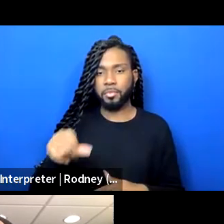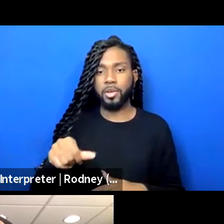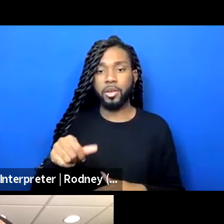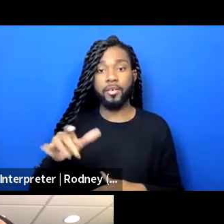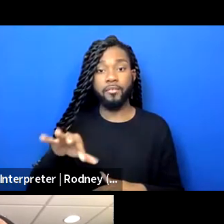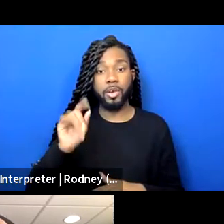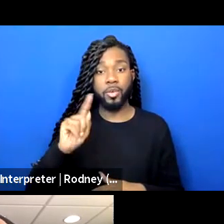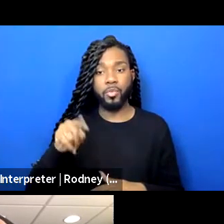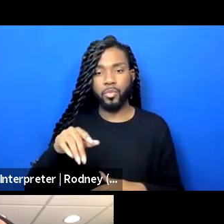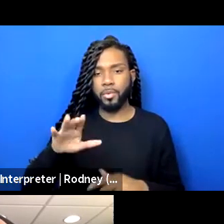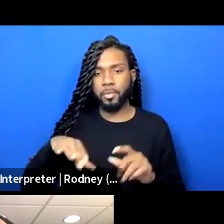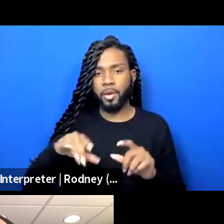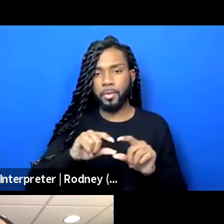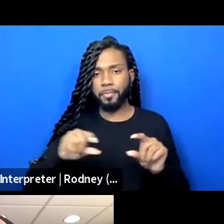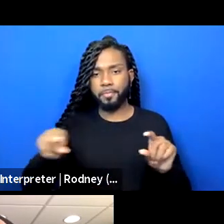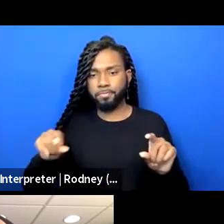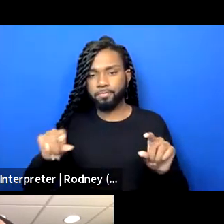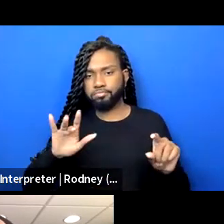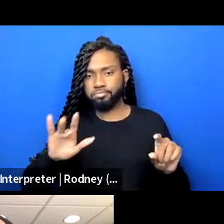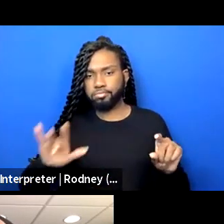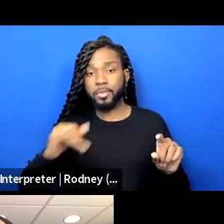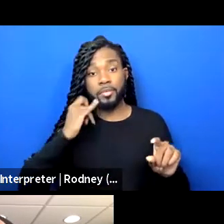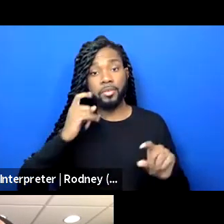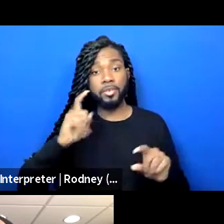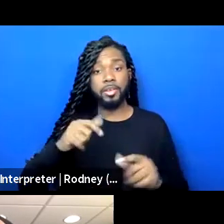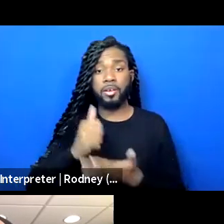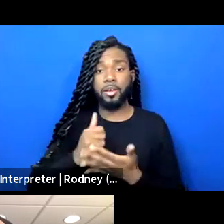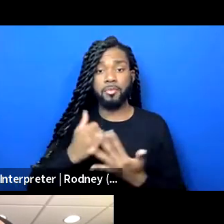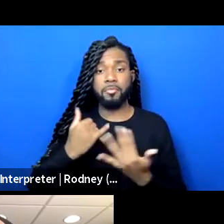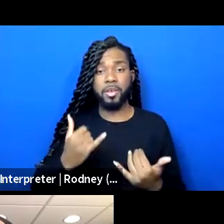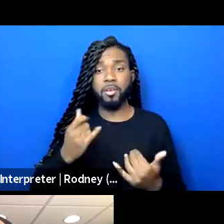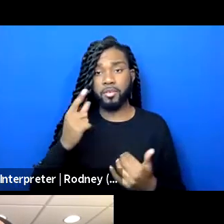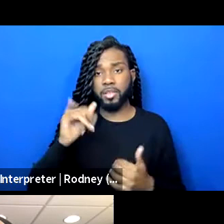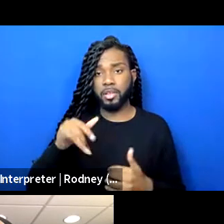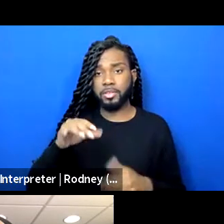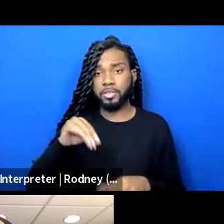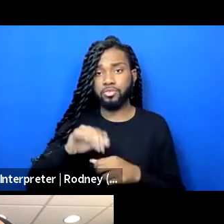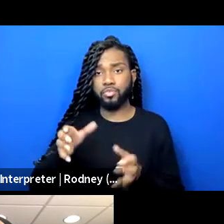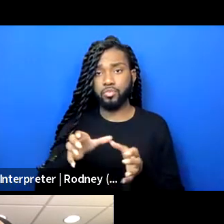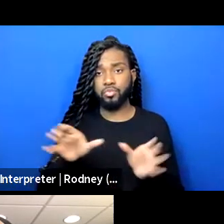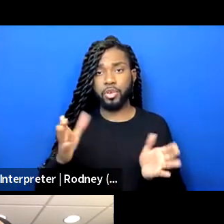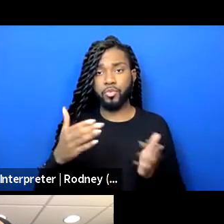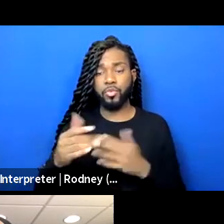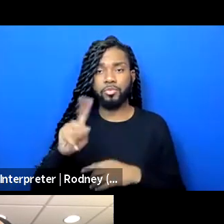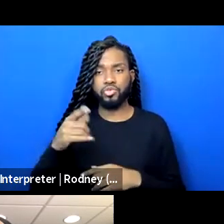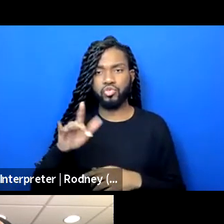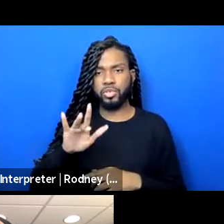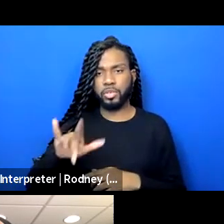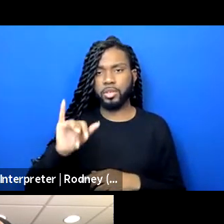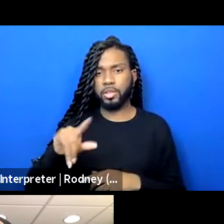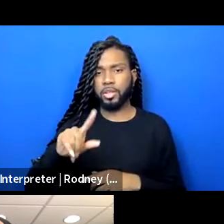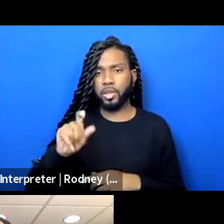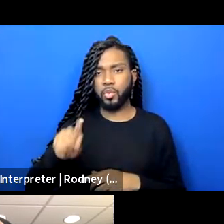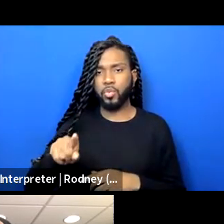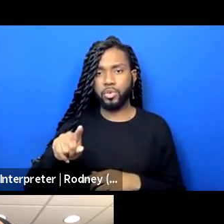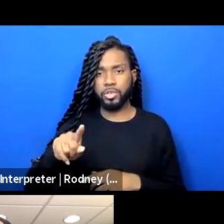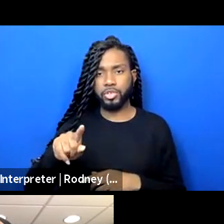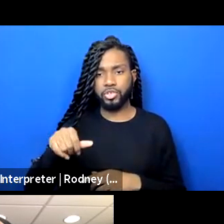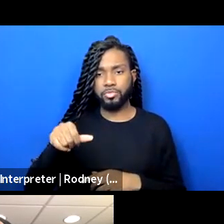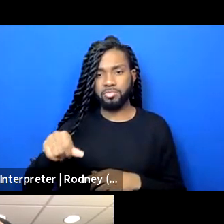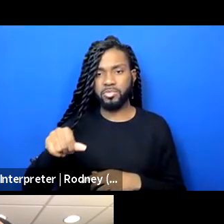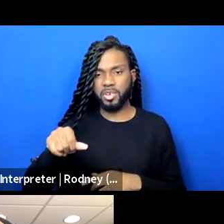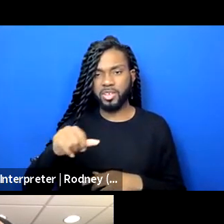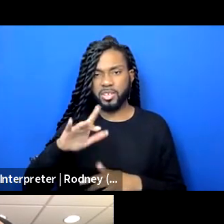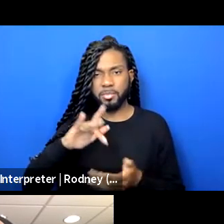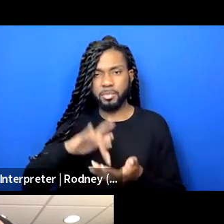lower toolbar. If you need help throughout this moment, they're in your breakout rooms, just click that question button in the middle toolbar.